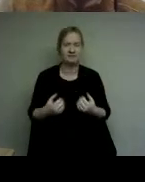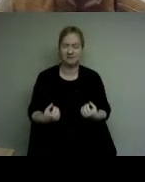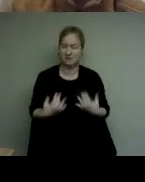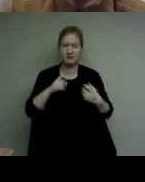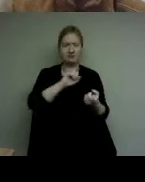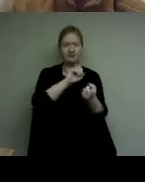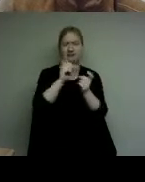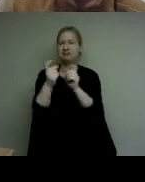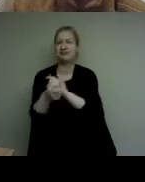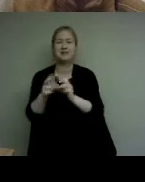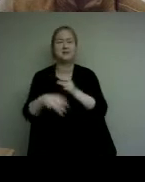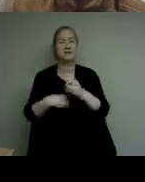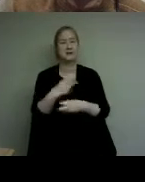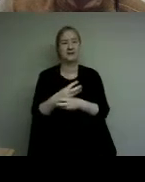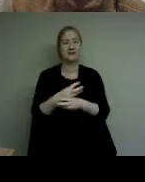everyone is welcome